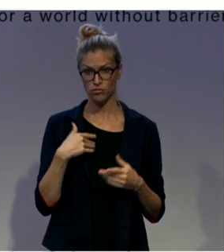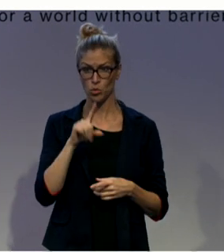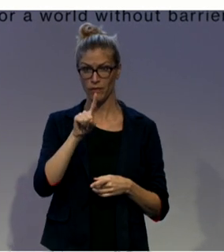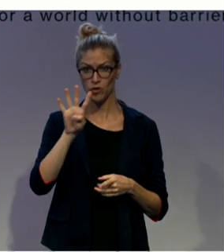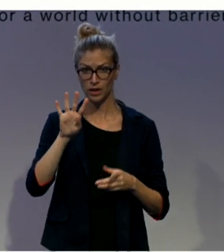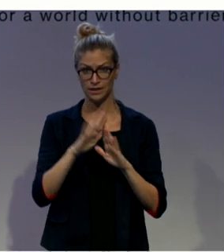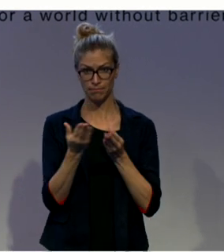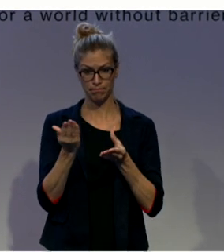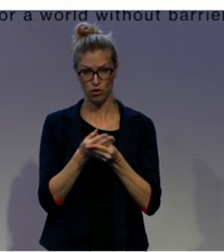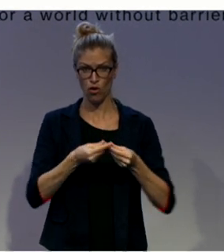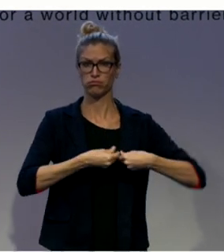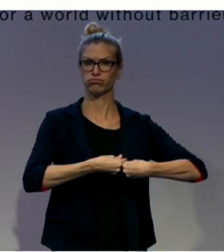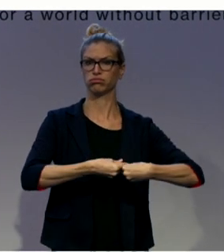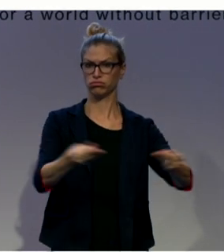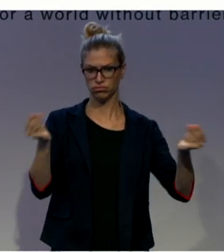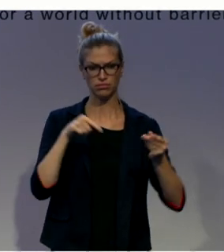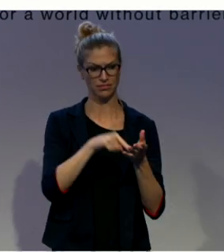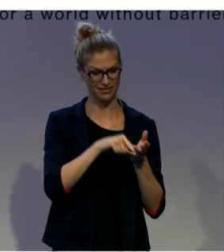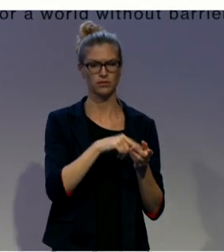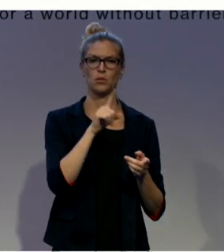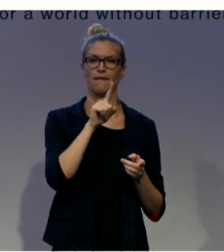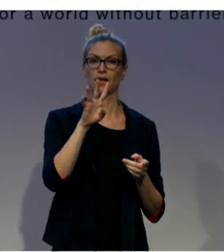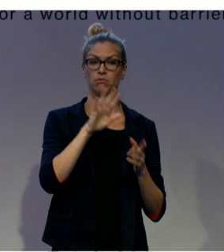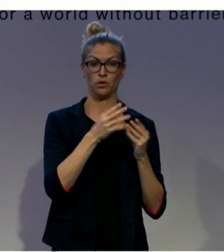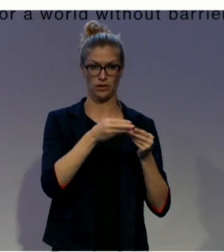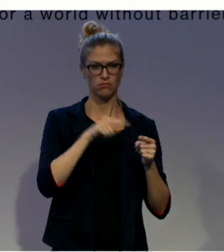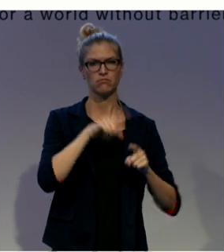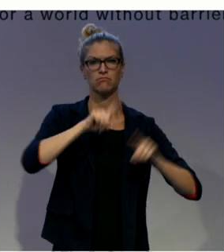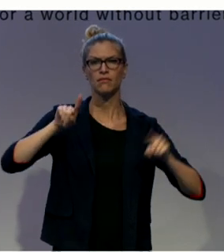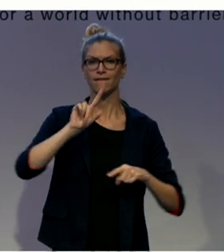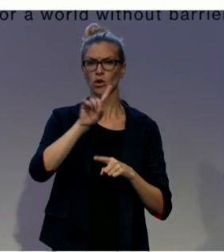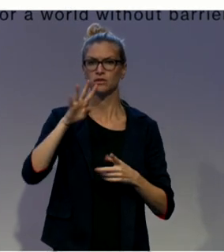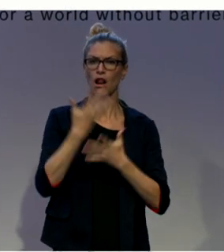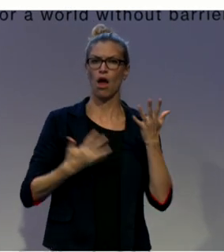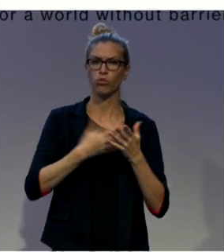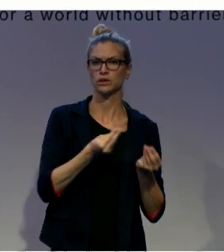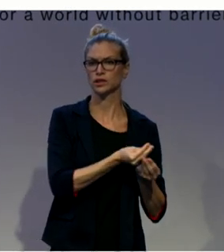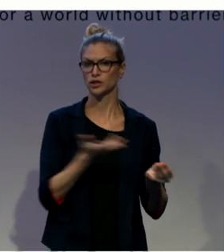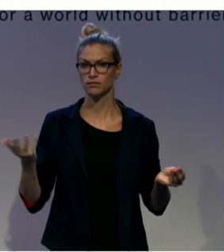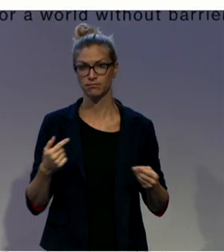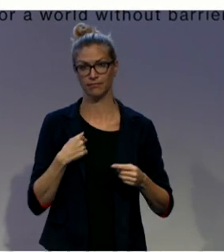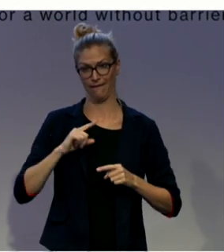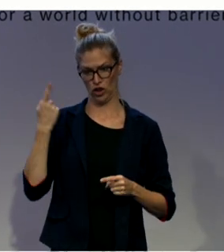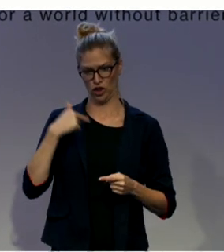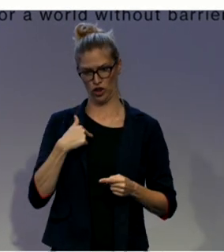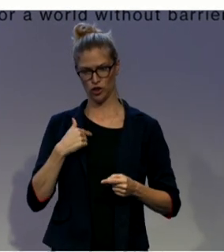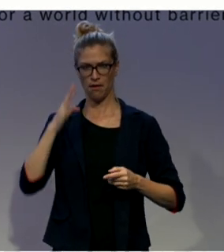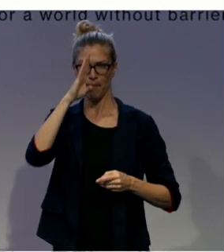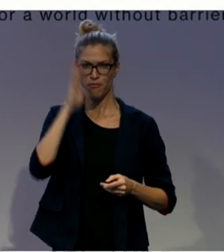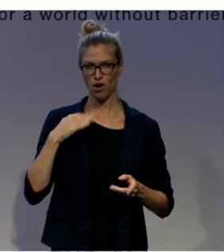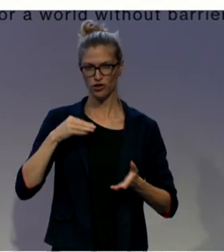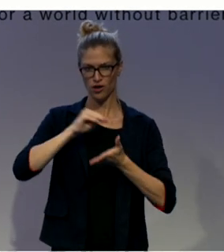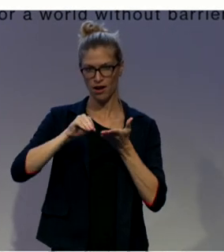and actually is the only Brazilian writer recommended simultaneously by UNESCO and